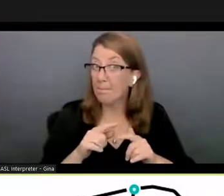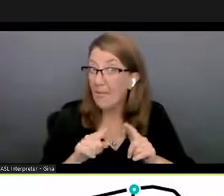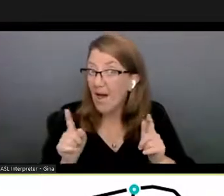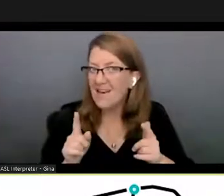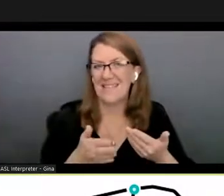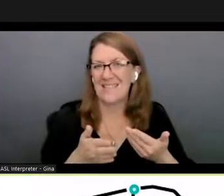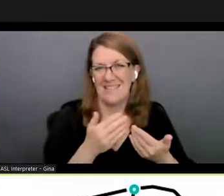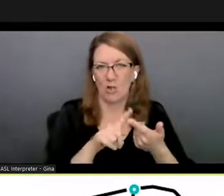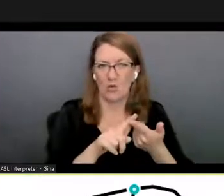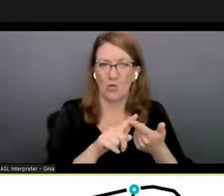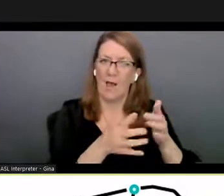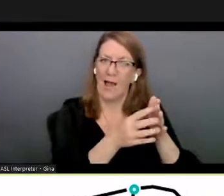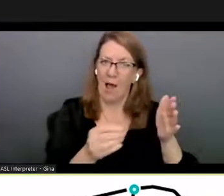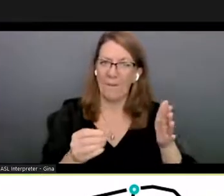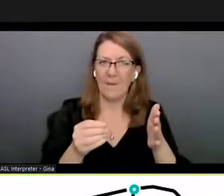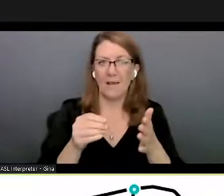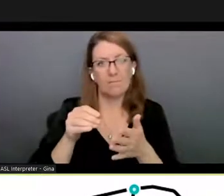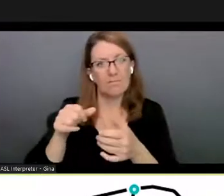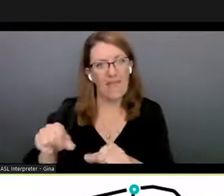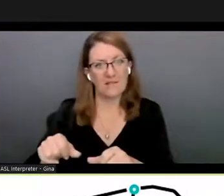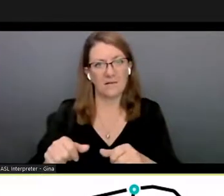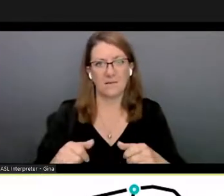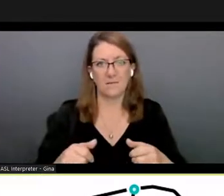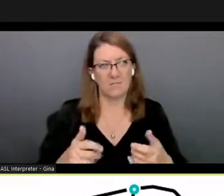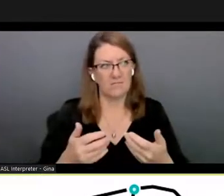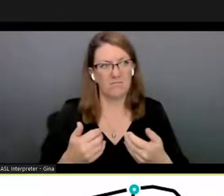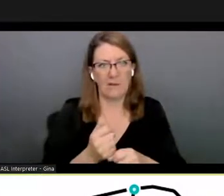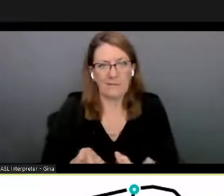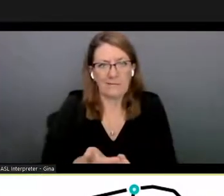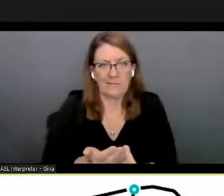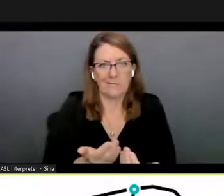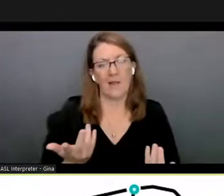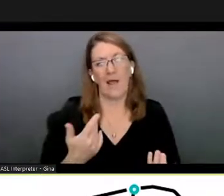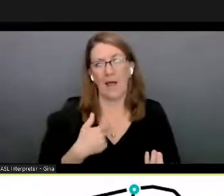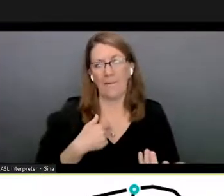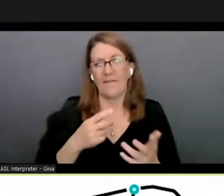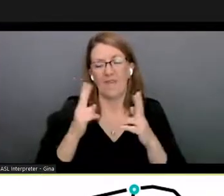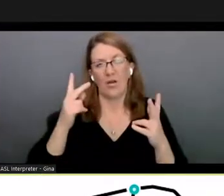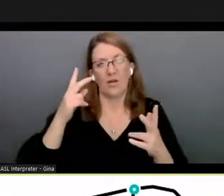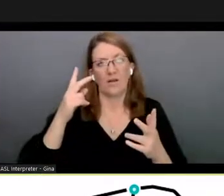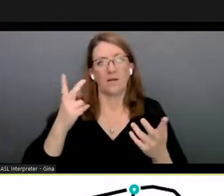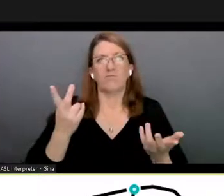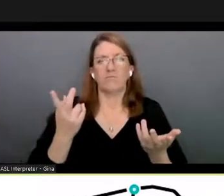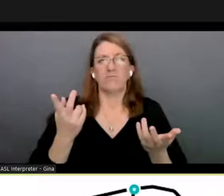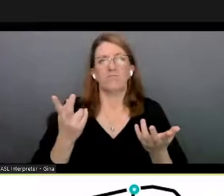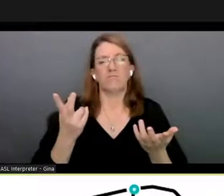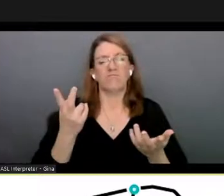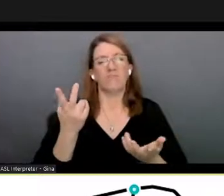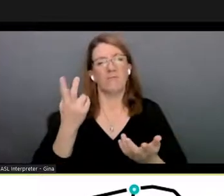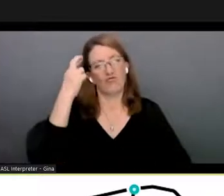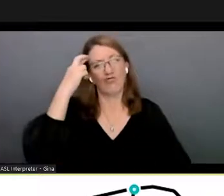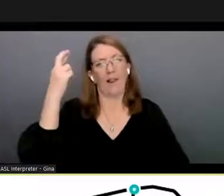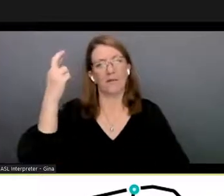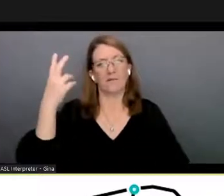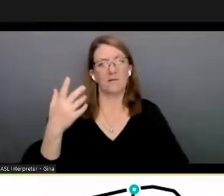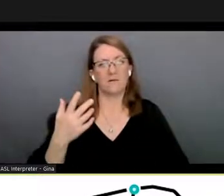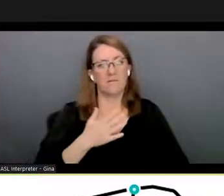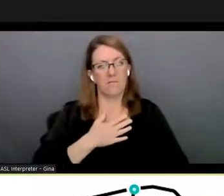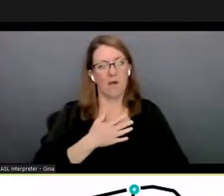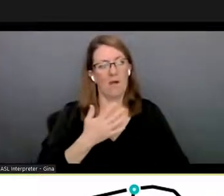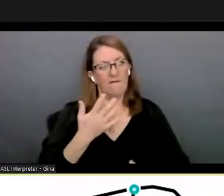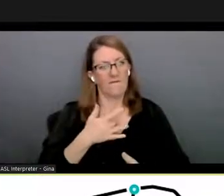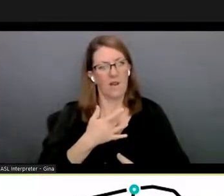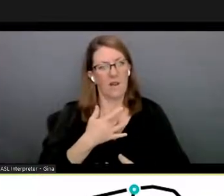like that's the the point was to uh i have a very pragmatic engineering perspective of that everything we do should be really easy to extend